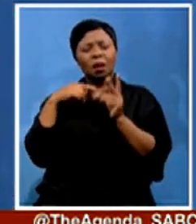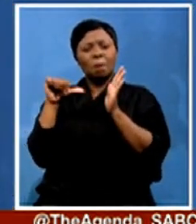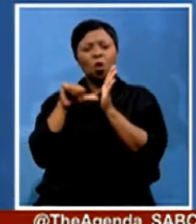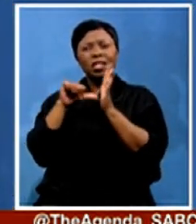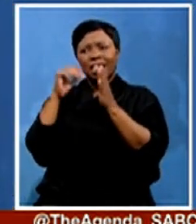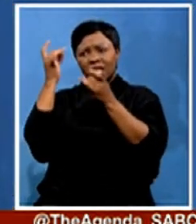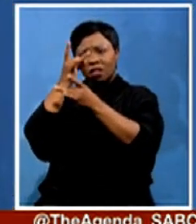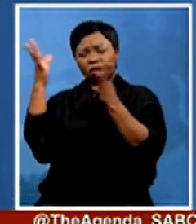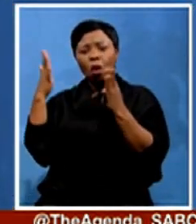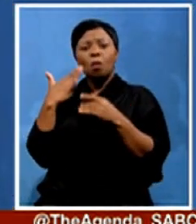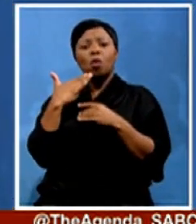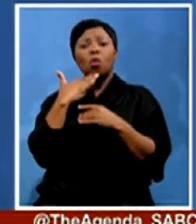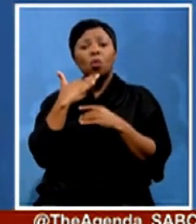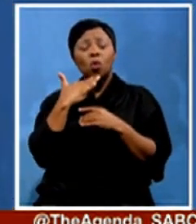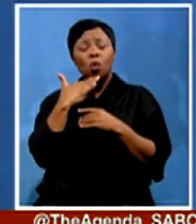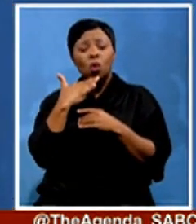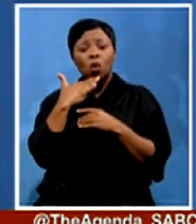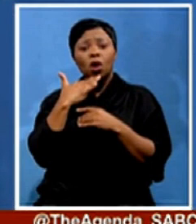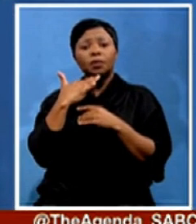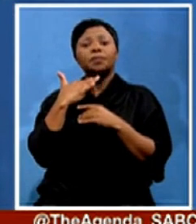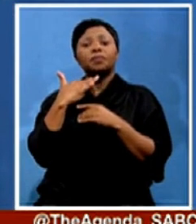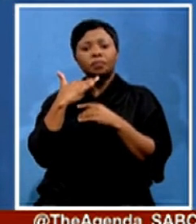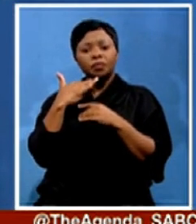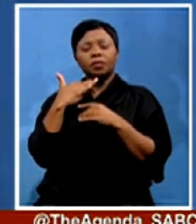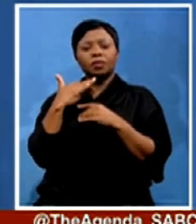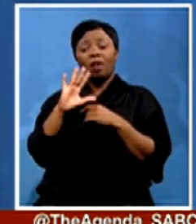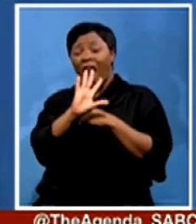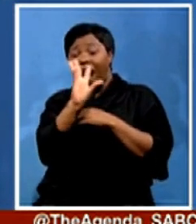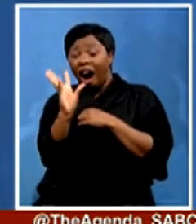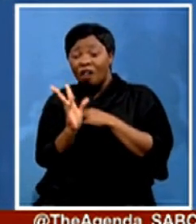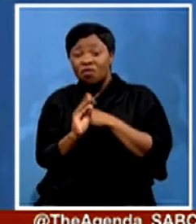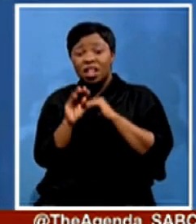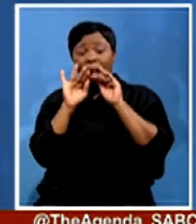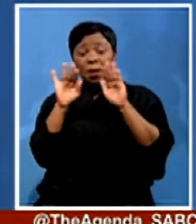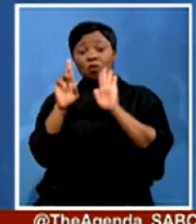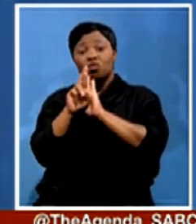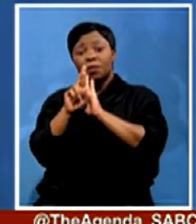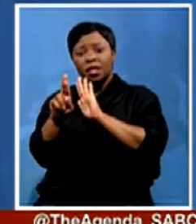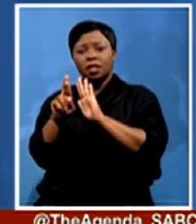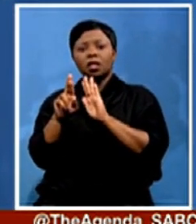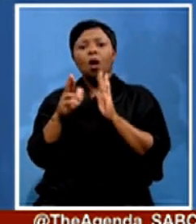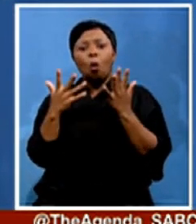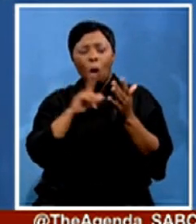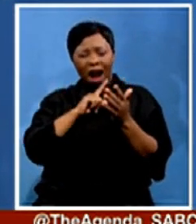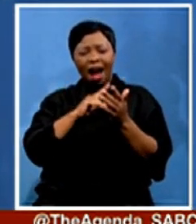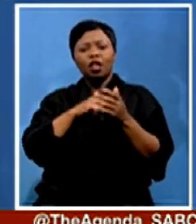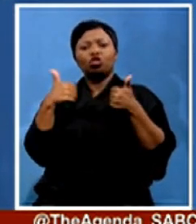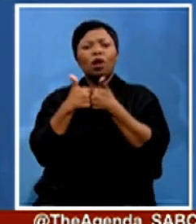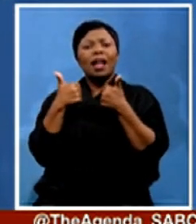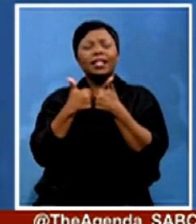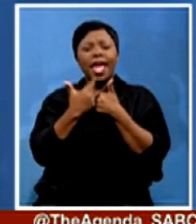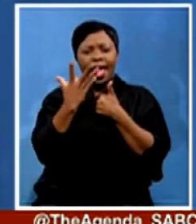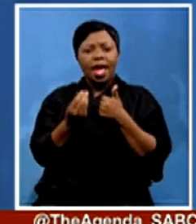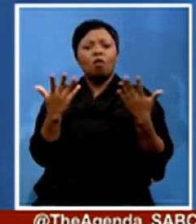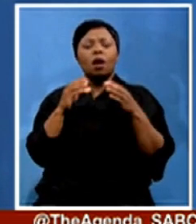we represent towards Africa about the challenges that are in Mozambique today. So people must be aware. The information